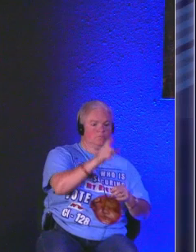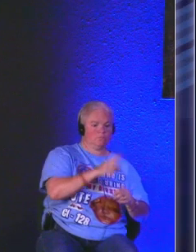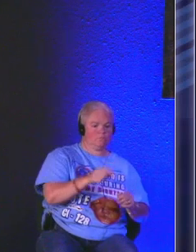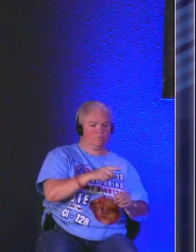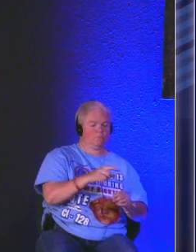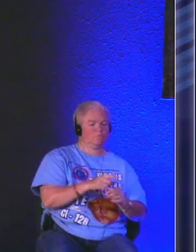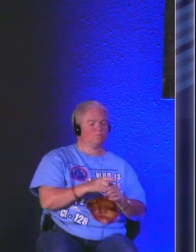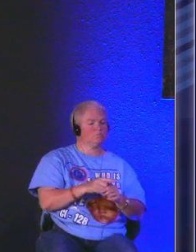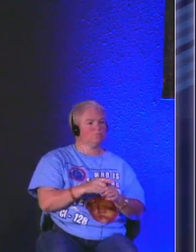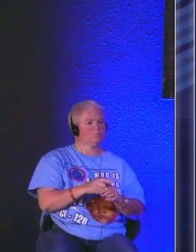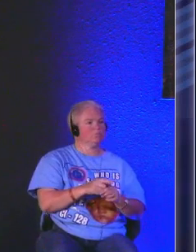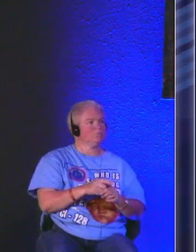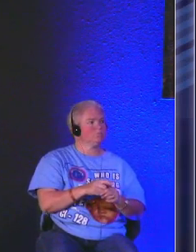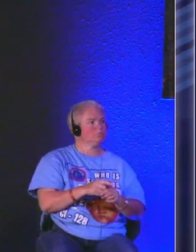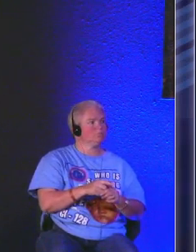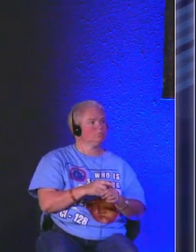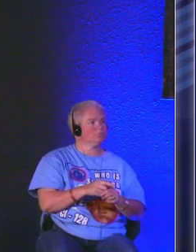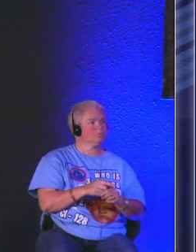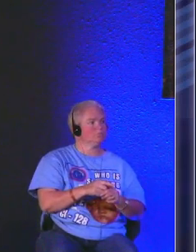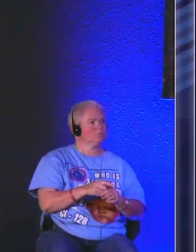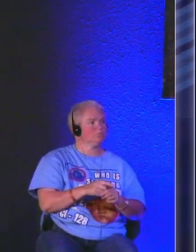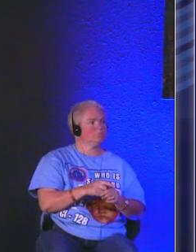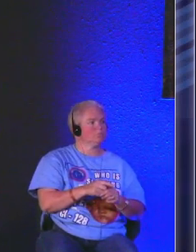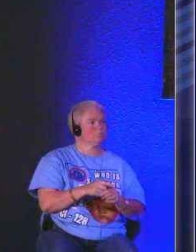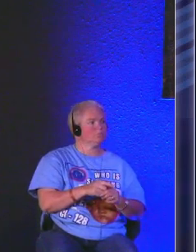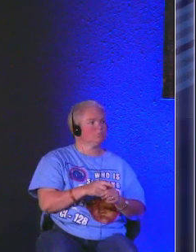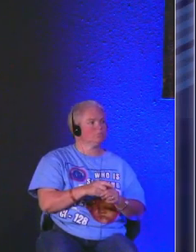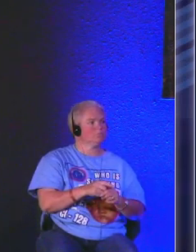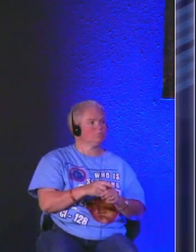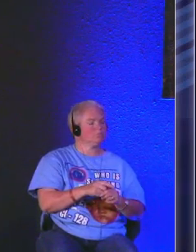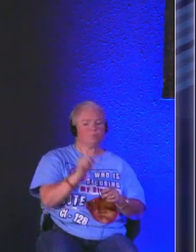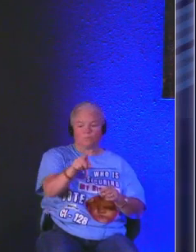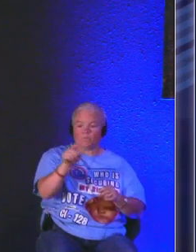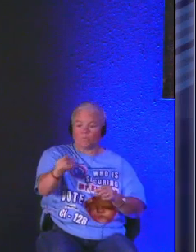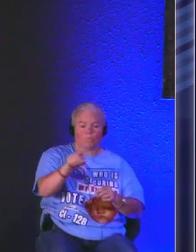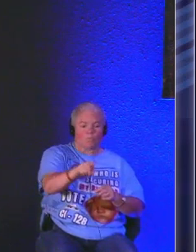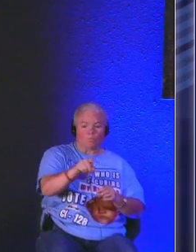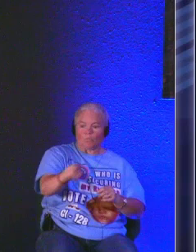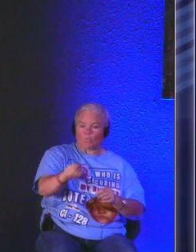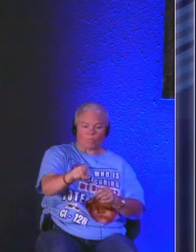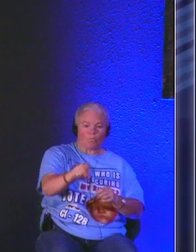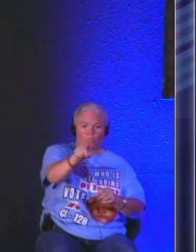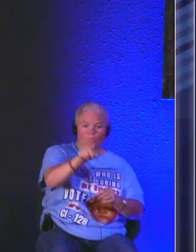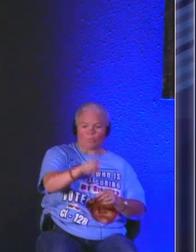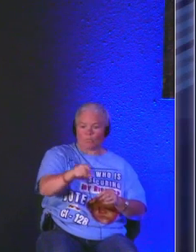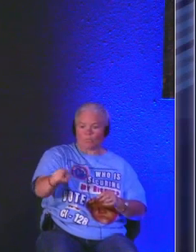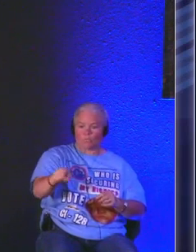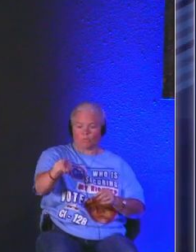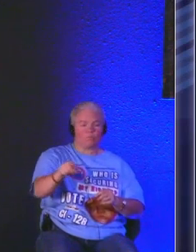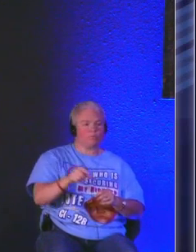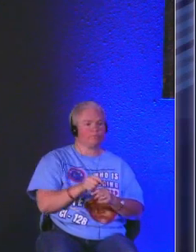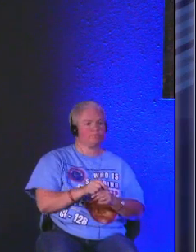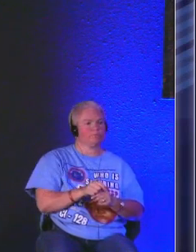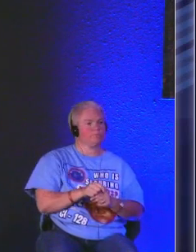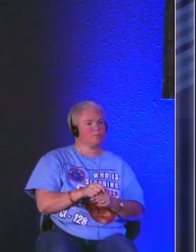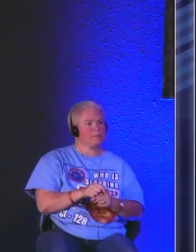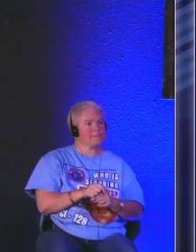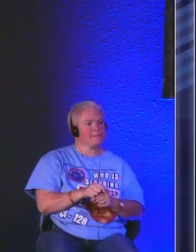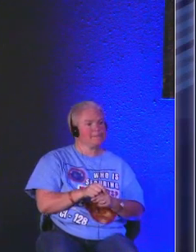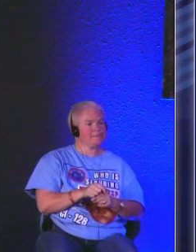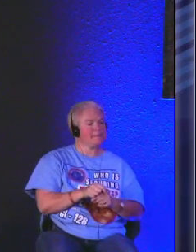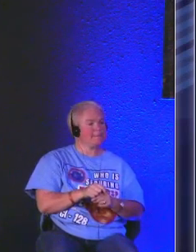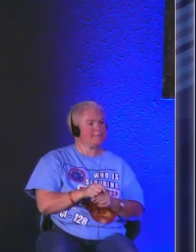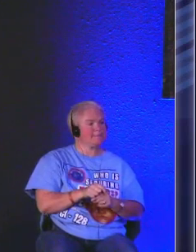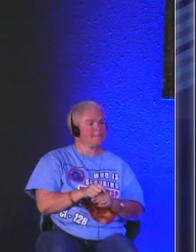training involved in that but it's it's all the fancy stuff right it's the push buttons and all that so it's it's